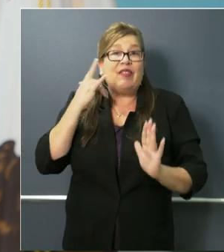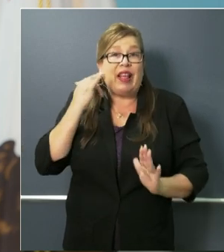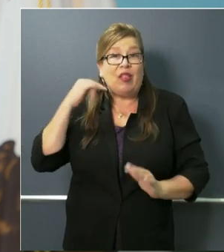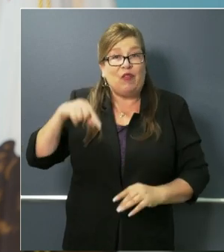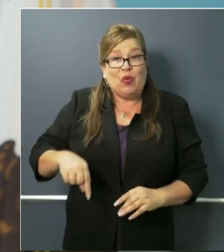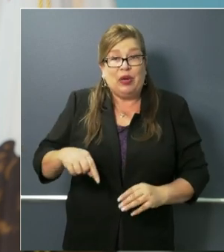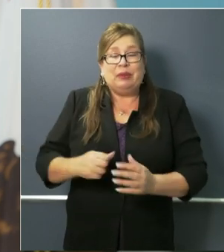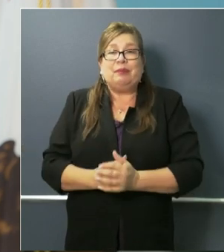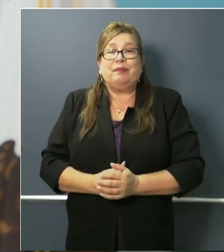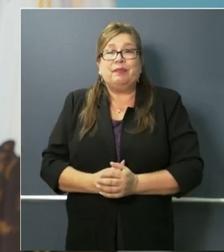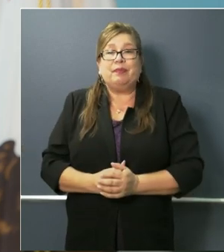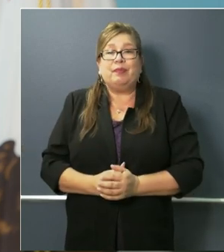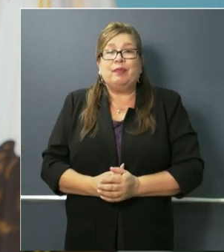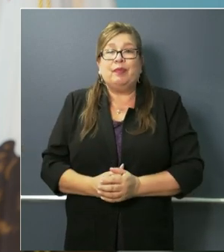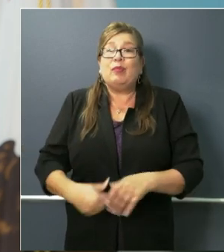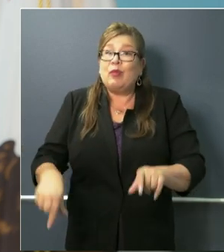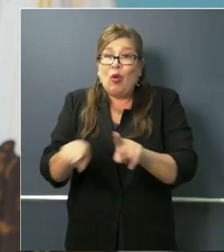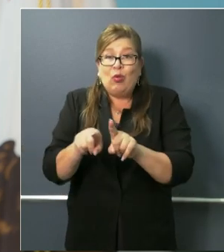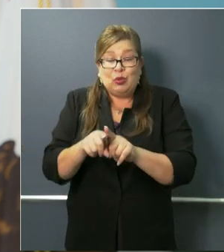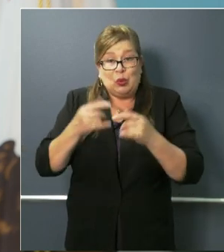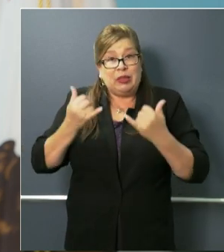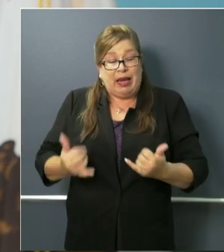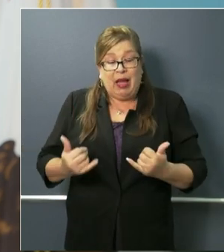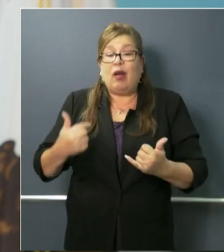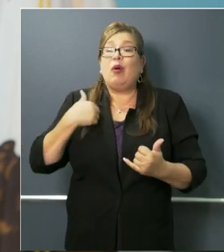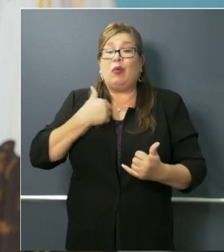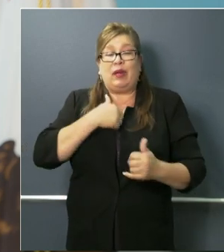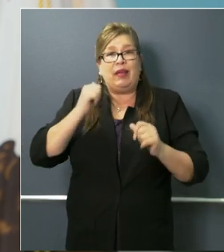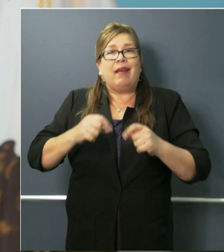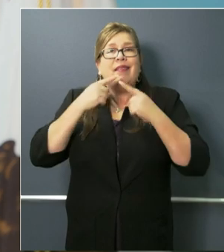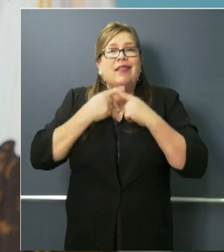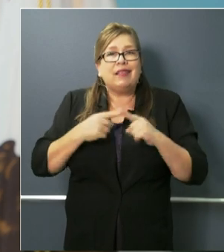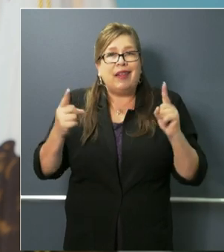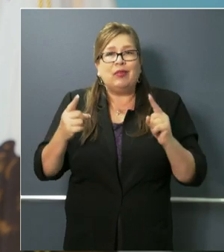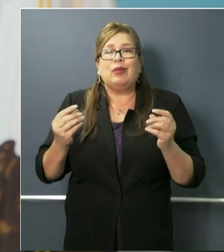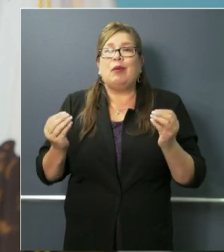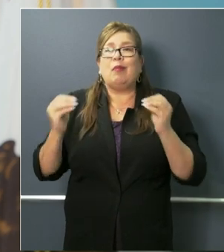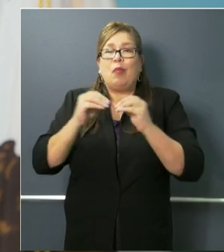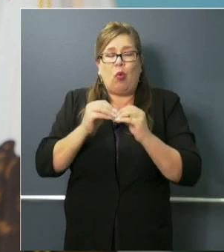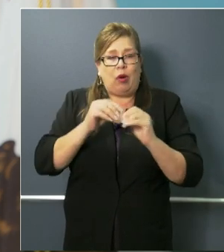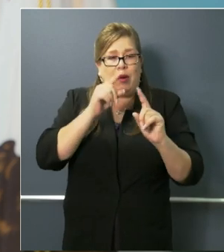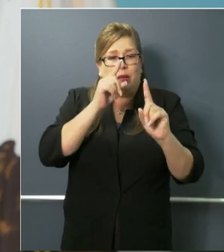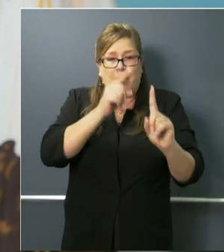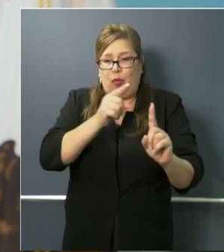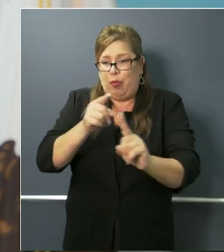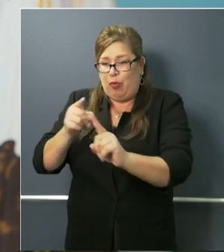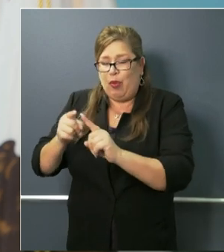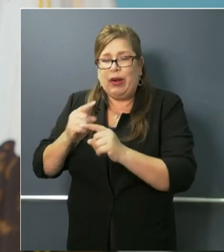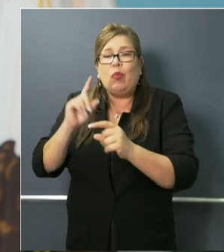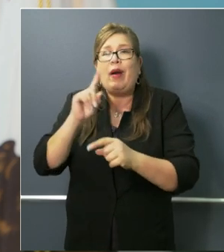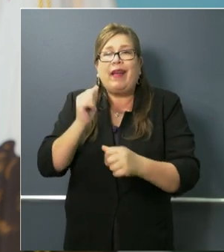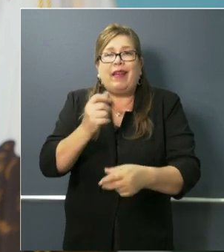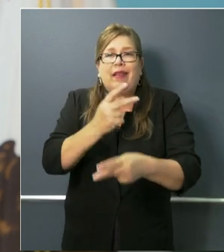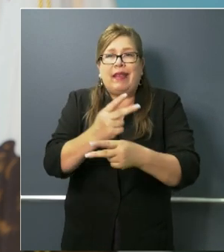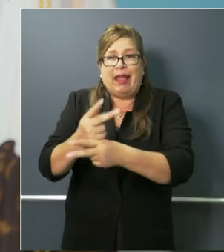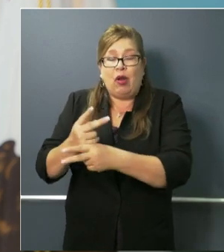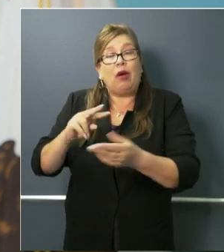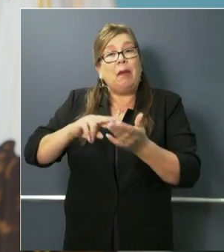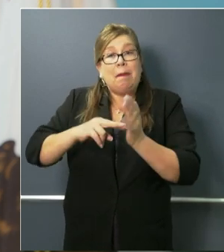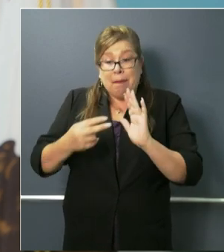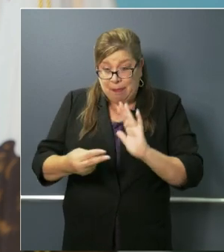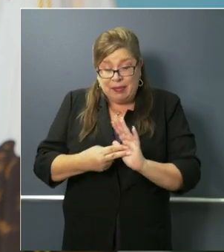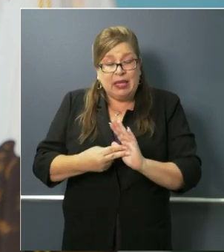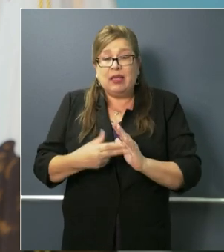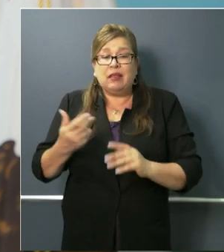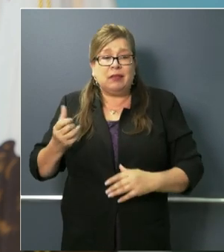And we now are in a position where we can announce more point of care tests. These are the tests where we can get results back in